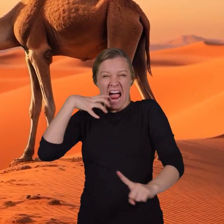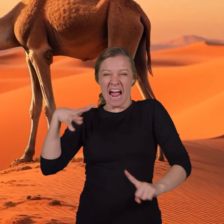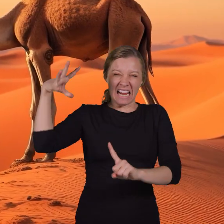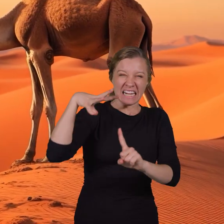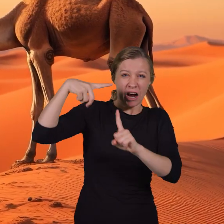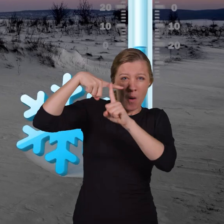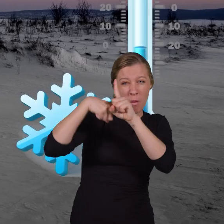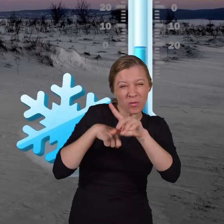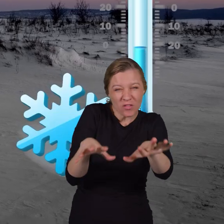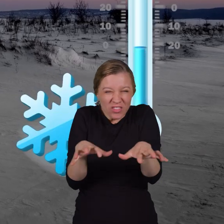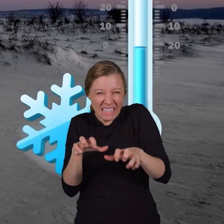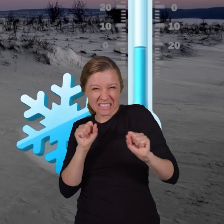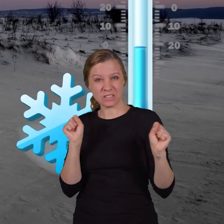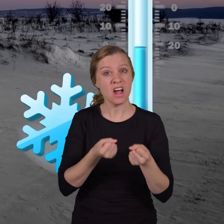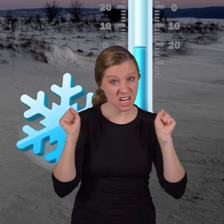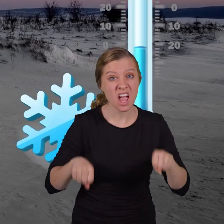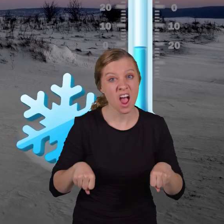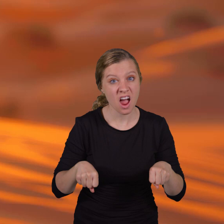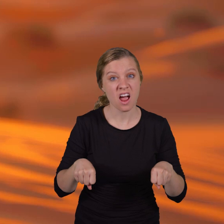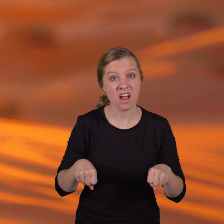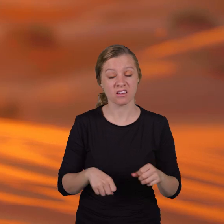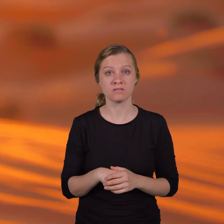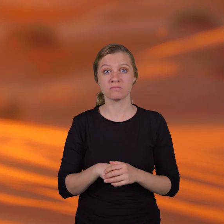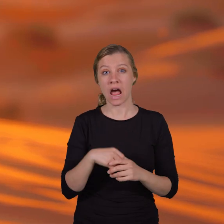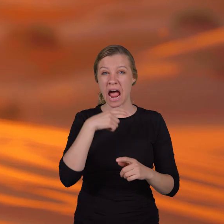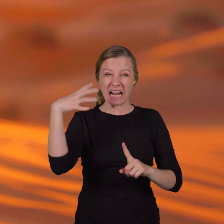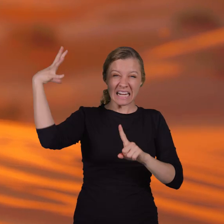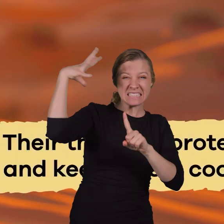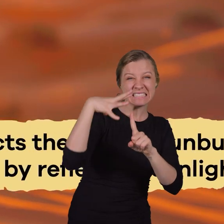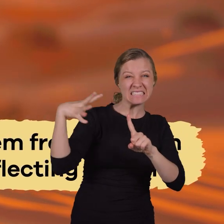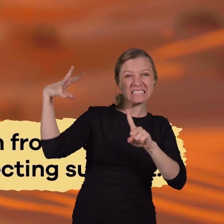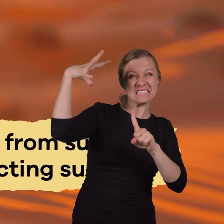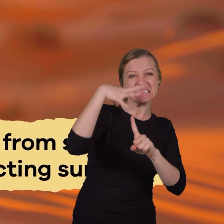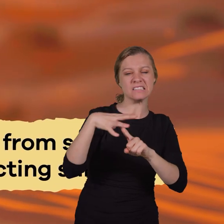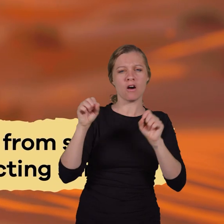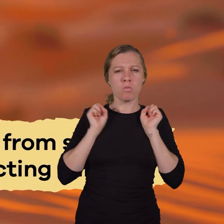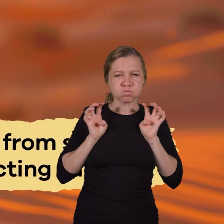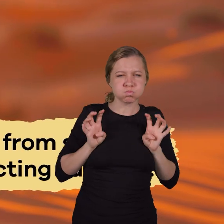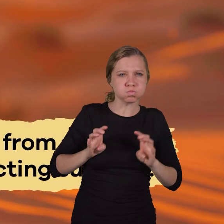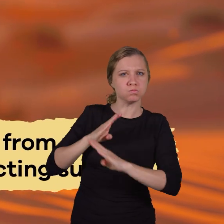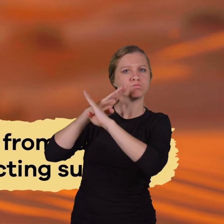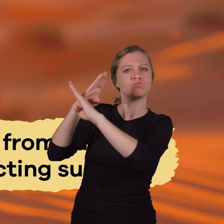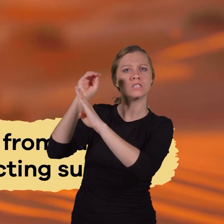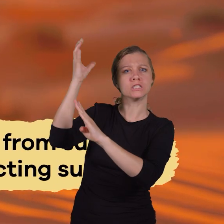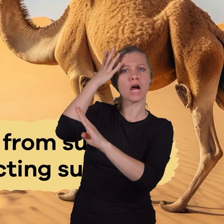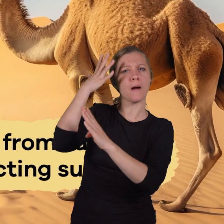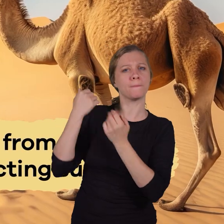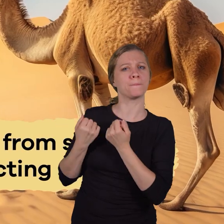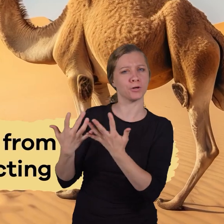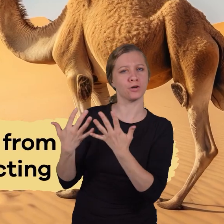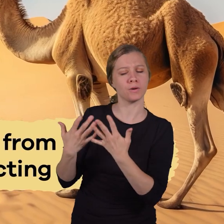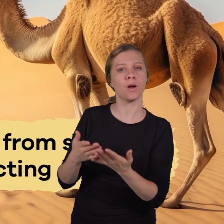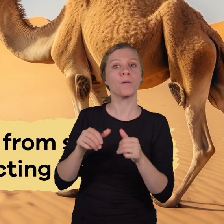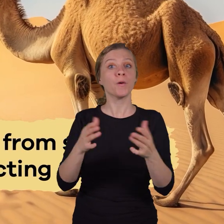scorching heat and freezing cold. In the hot desert sun, their thick fur protects them from sunburn and